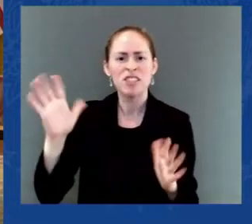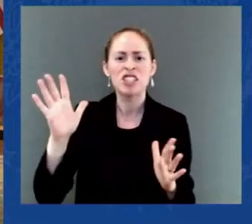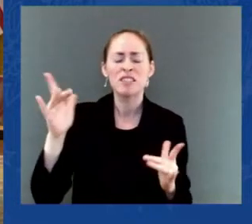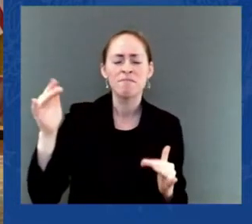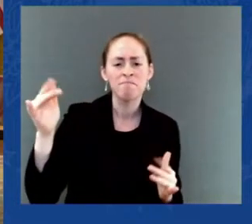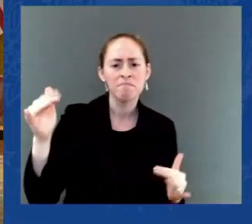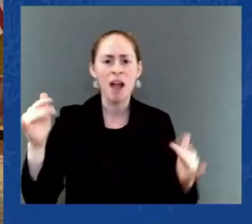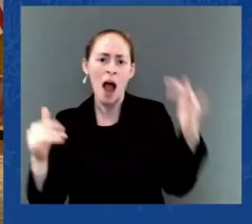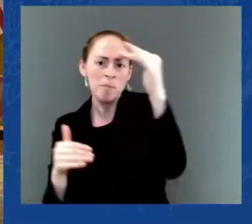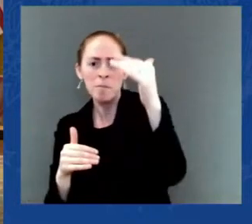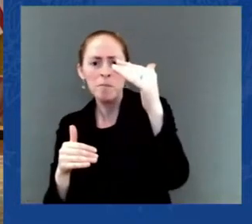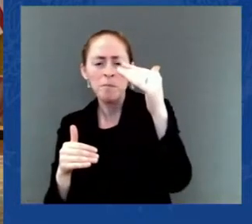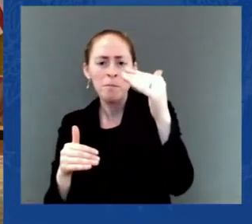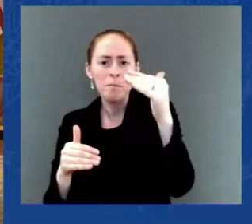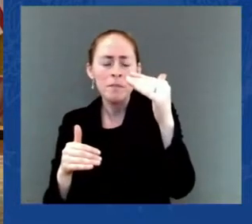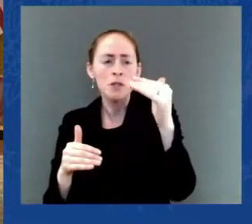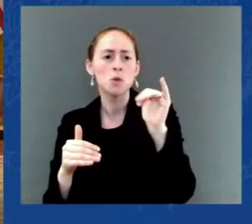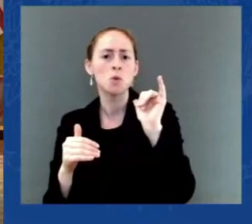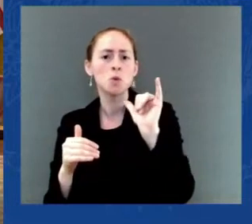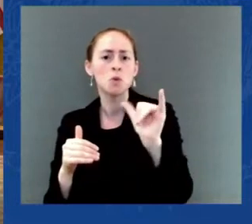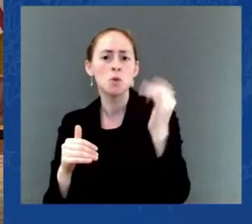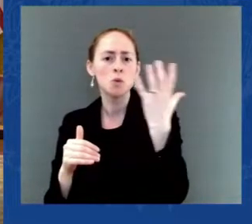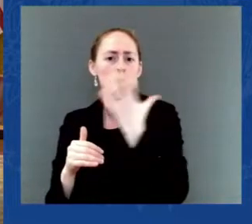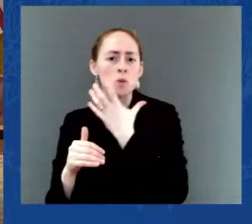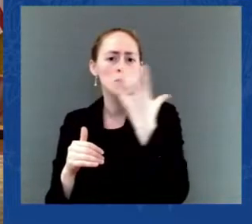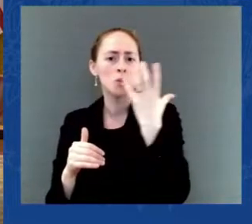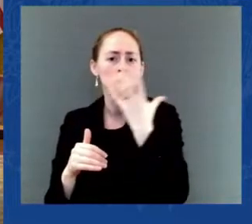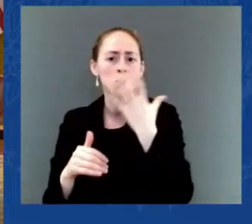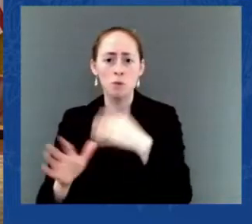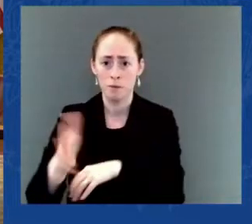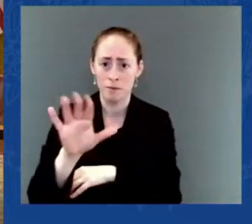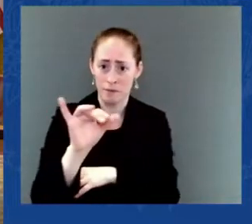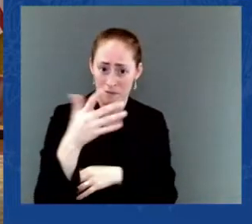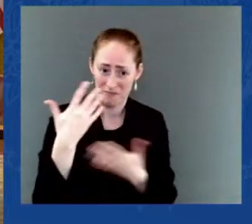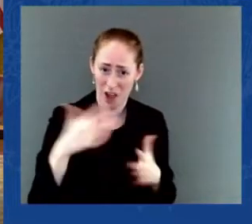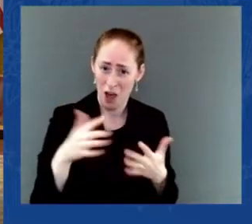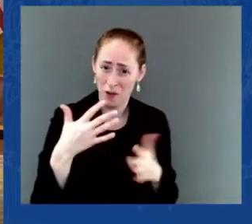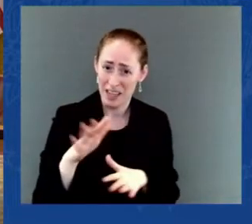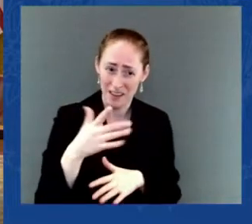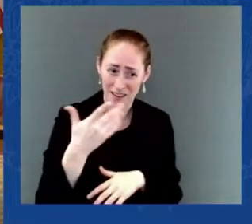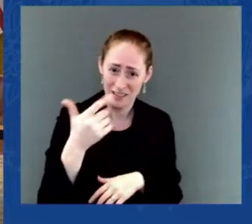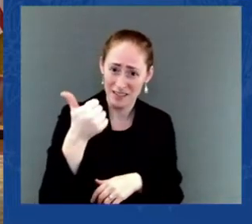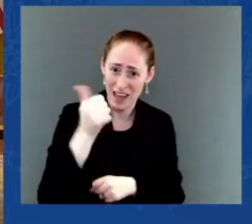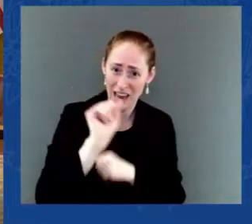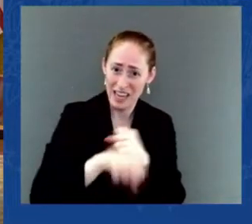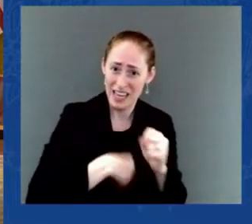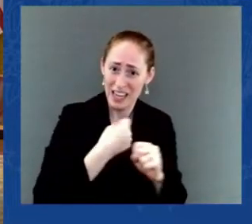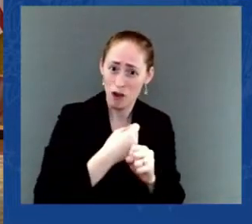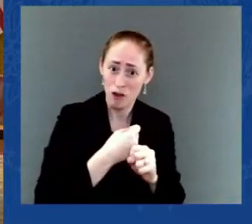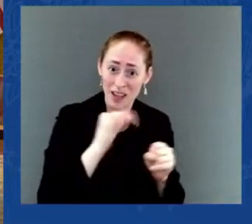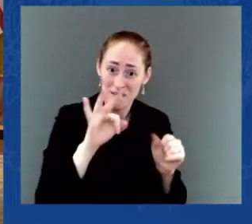seen in the last decade should prevail for the next 30 years by